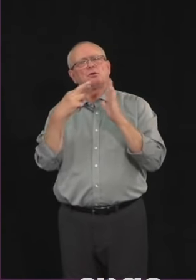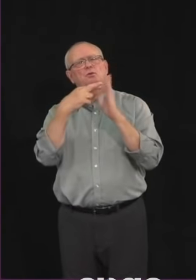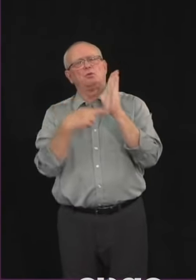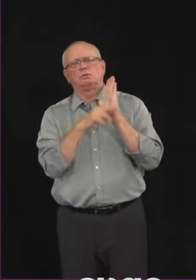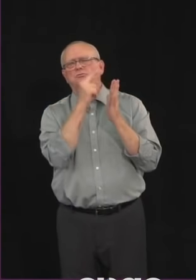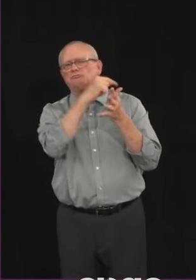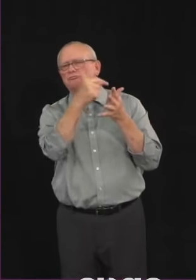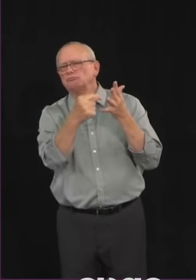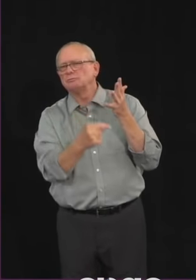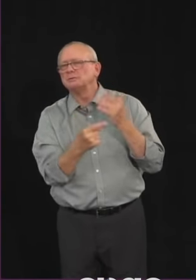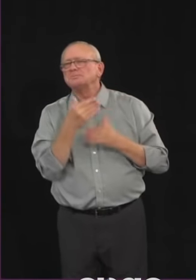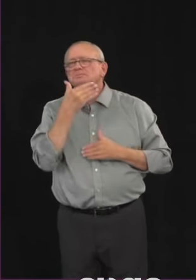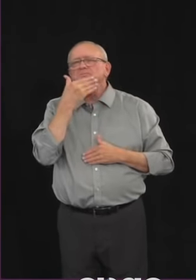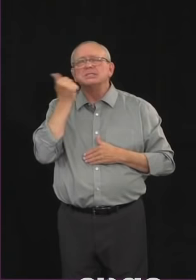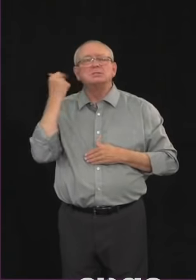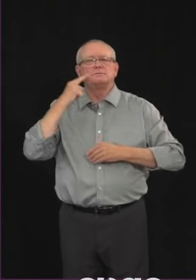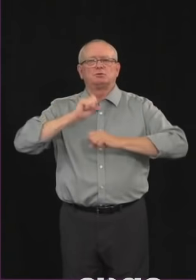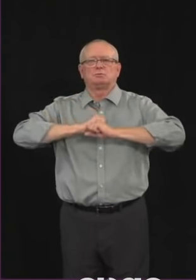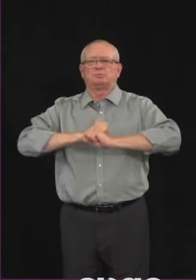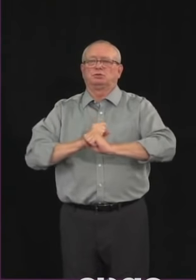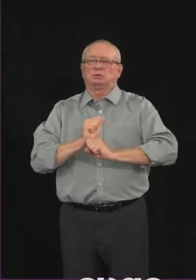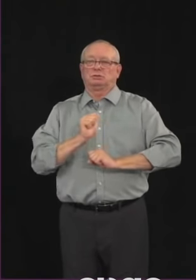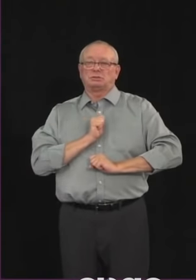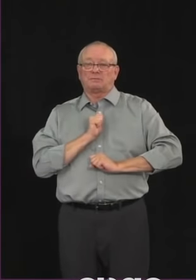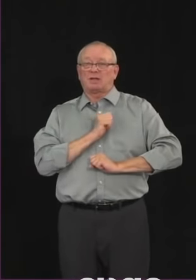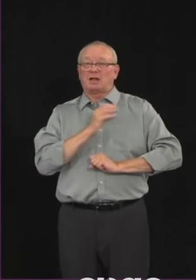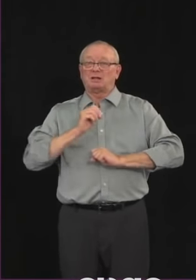Thank you and we're happy to take any questions you may have.